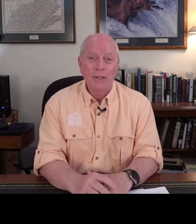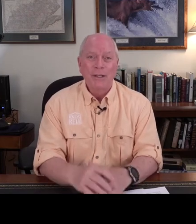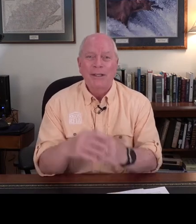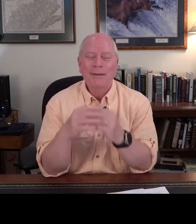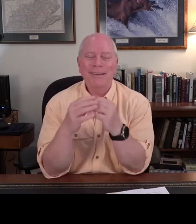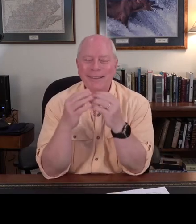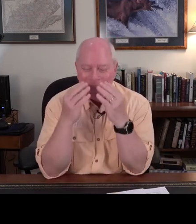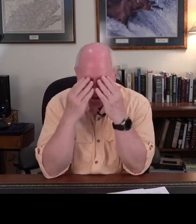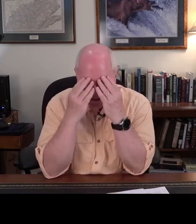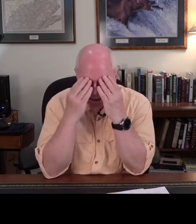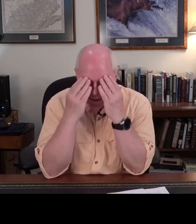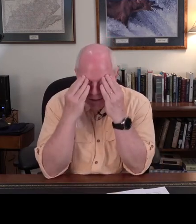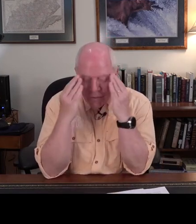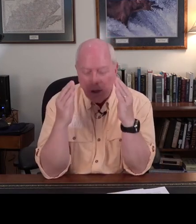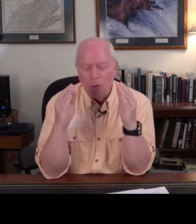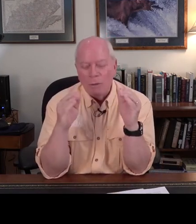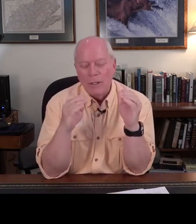,000 rooms